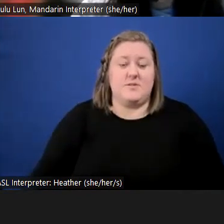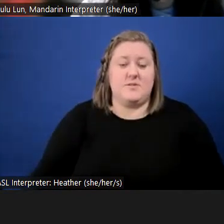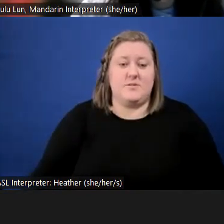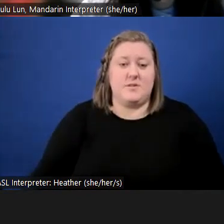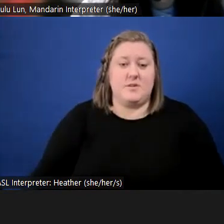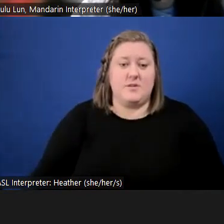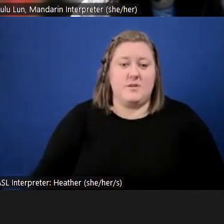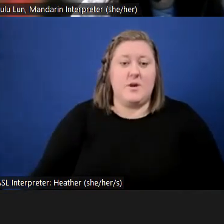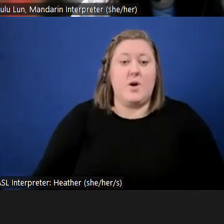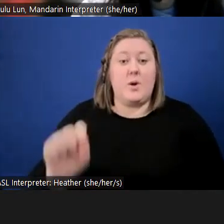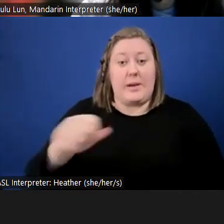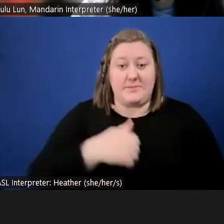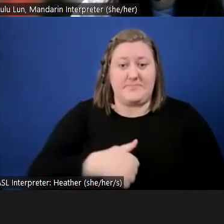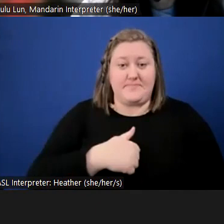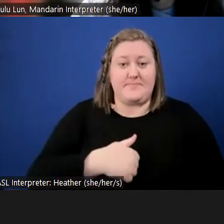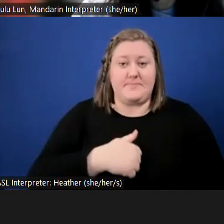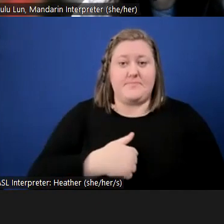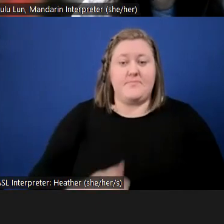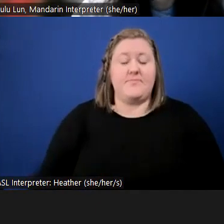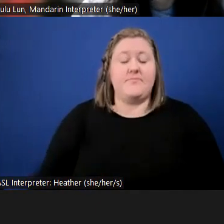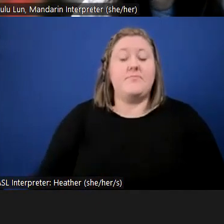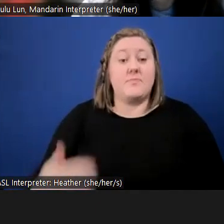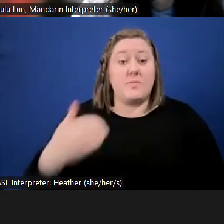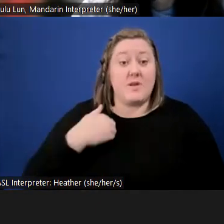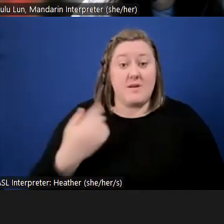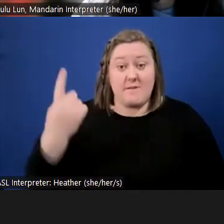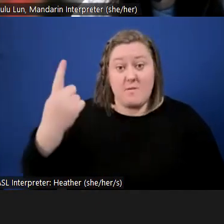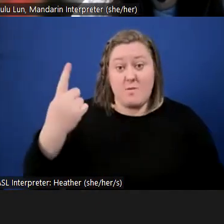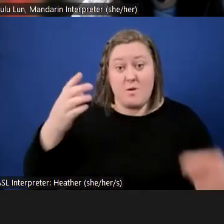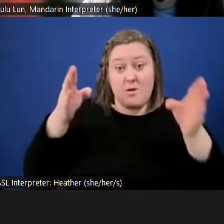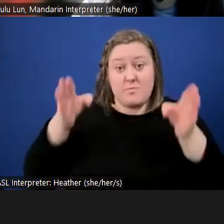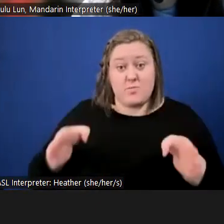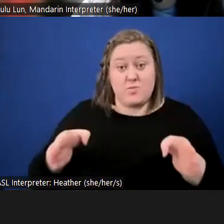Yes, I'm so sorry. We do have one person.